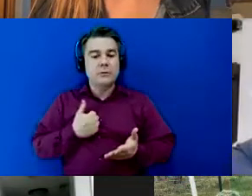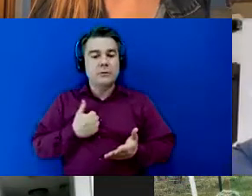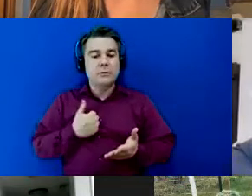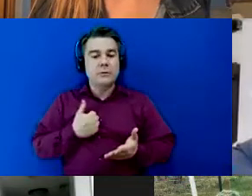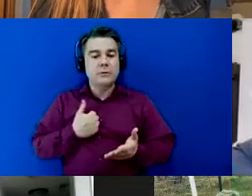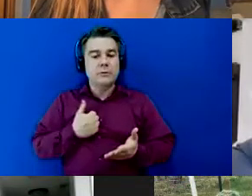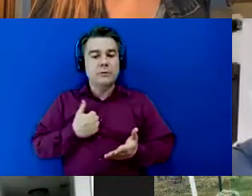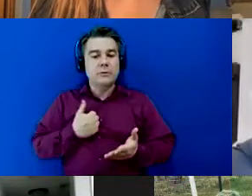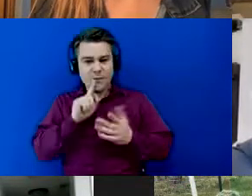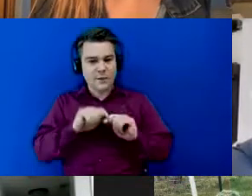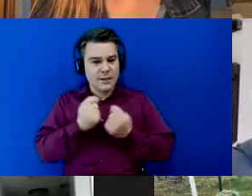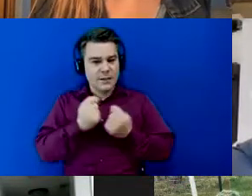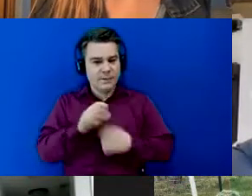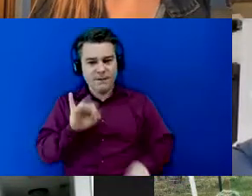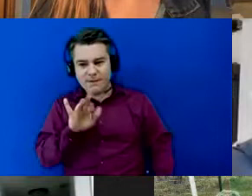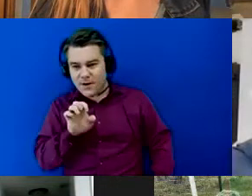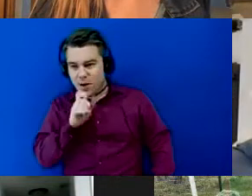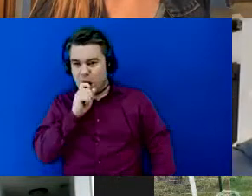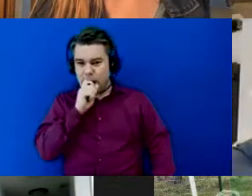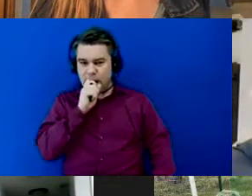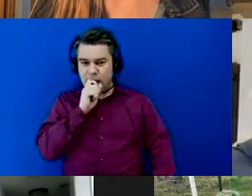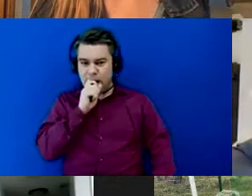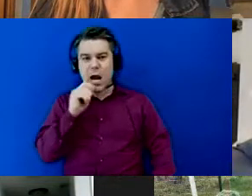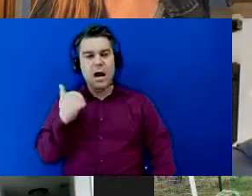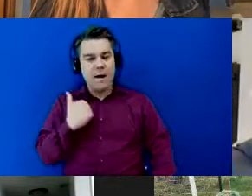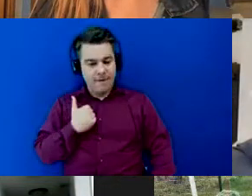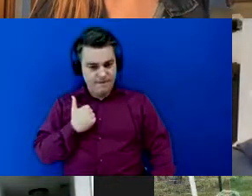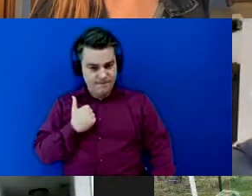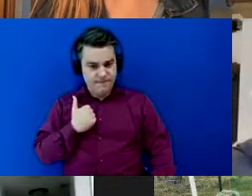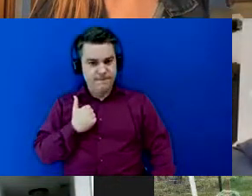on team fire there is um